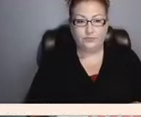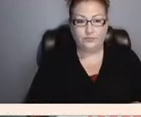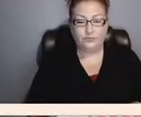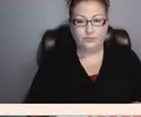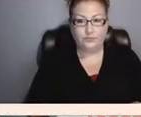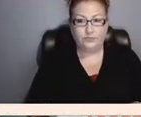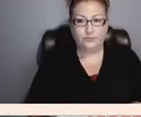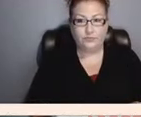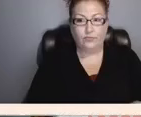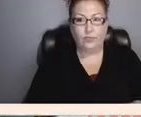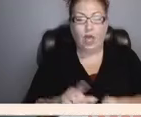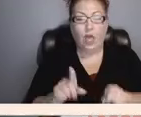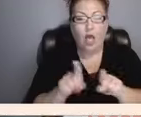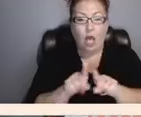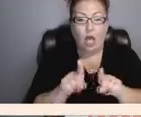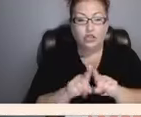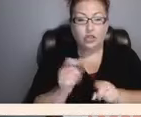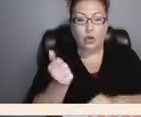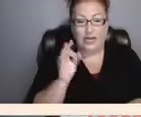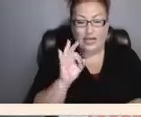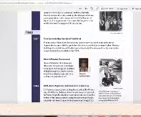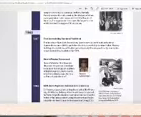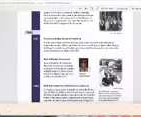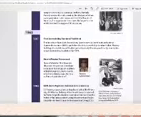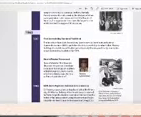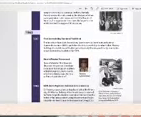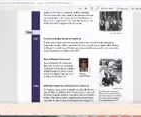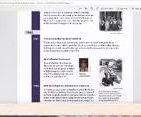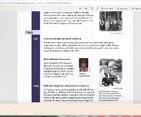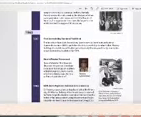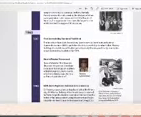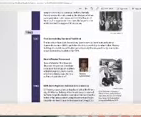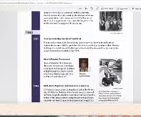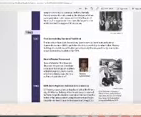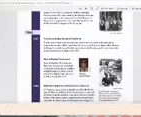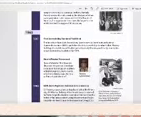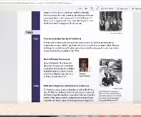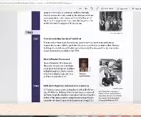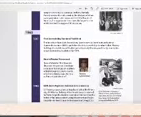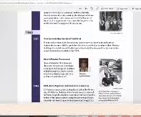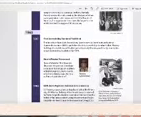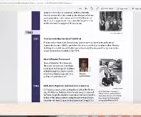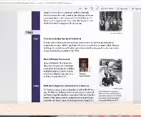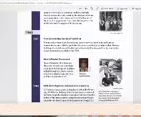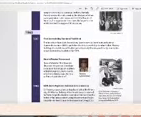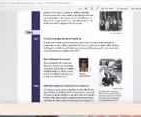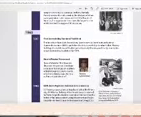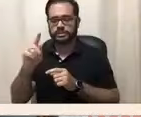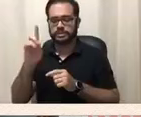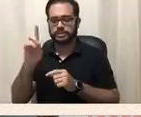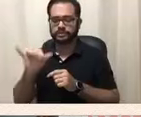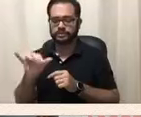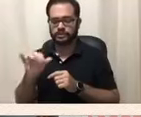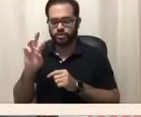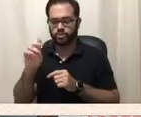also in 1961 stevie wonder discovered stevie wonder was discovered he was